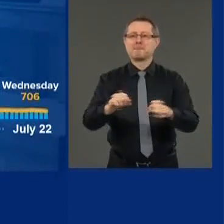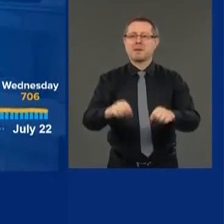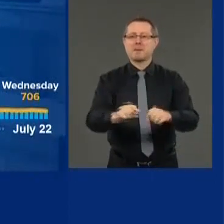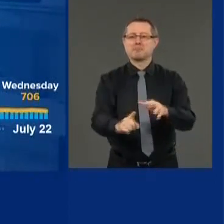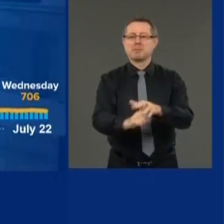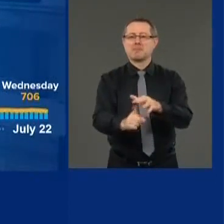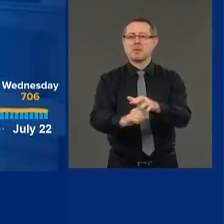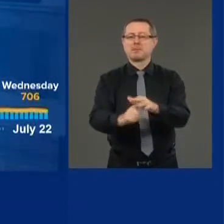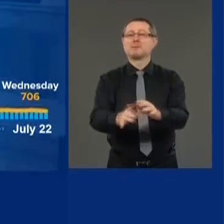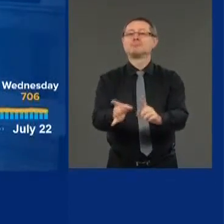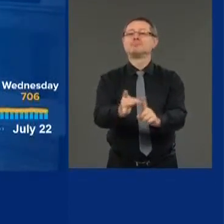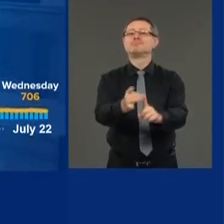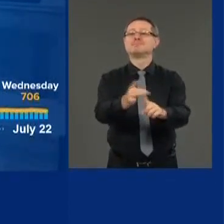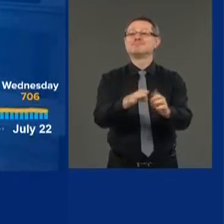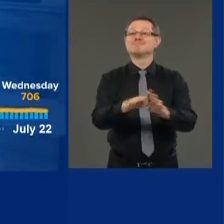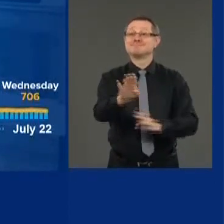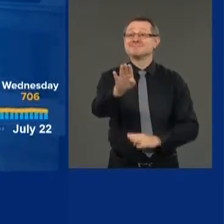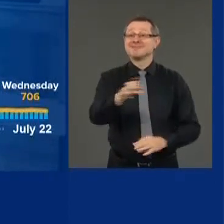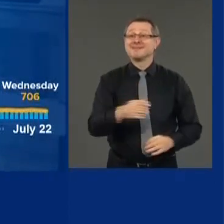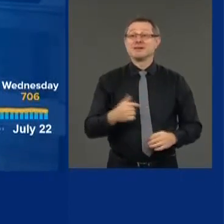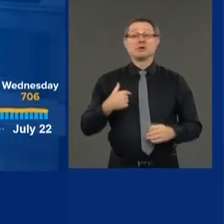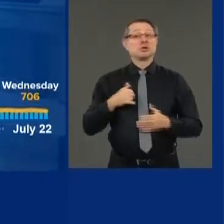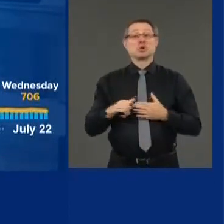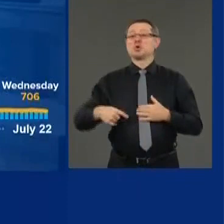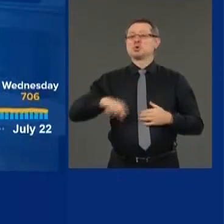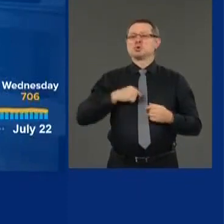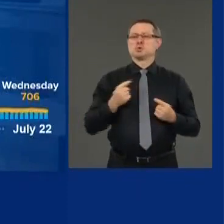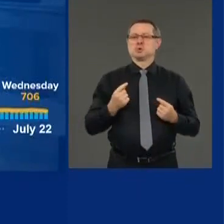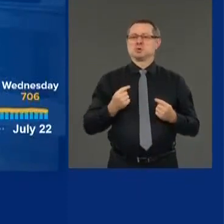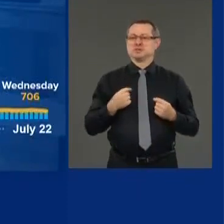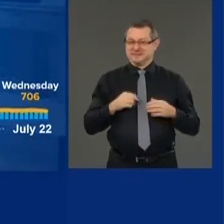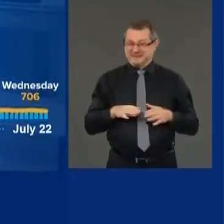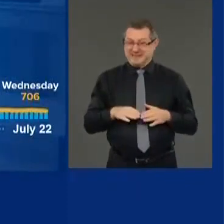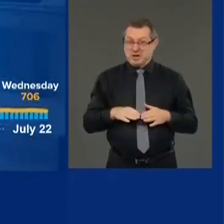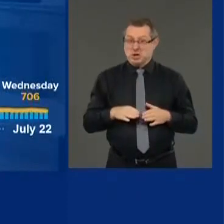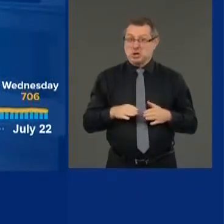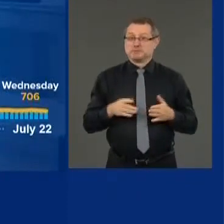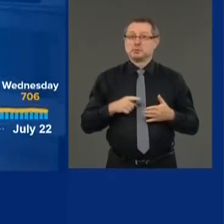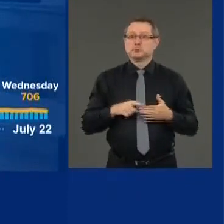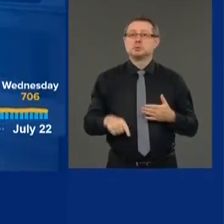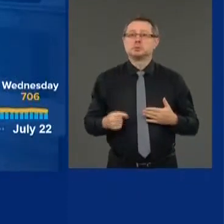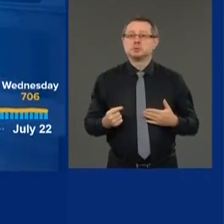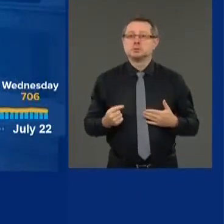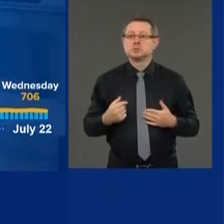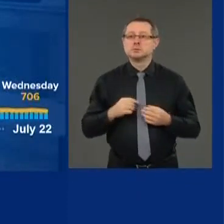We started reopening. You know what happened? The number went down.